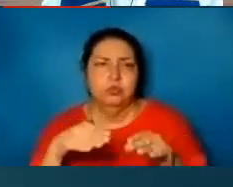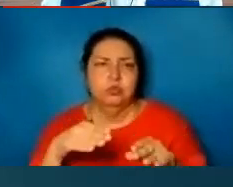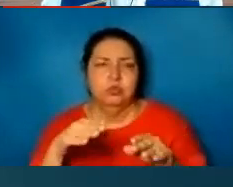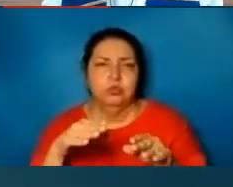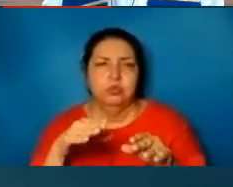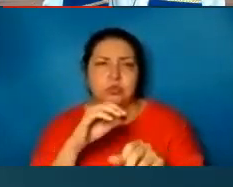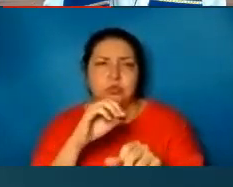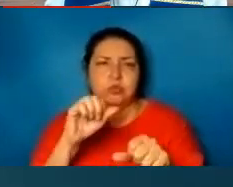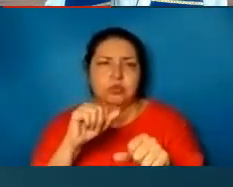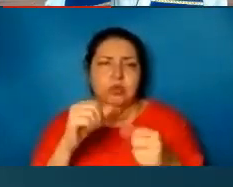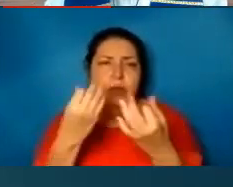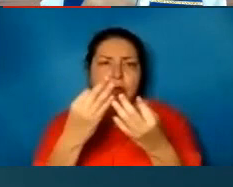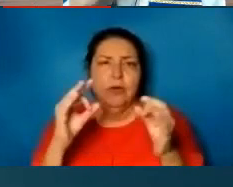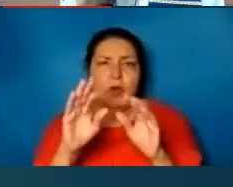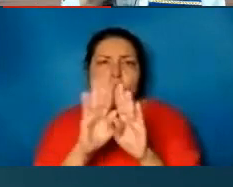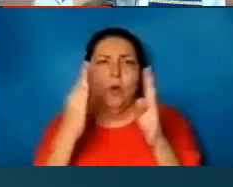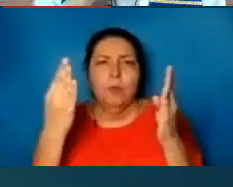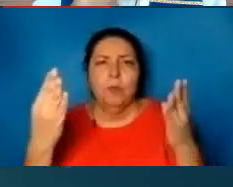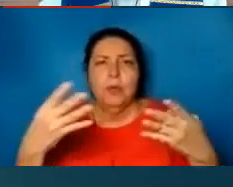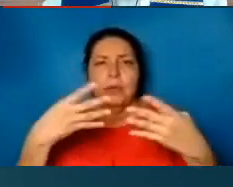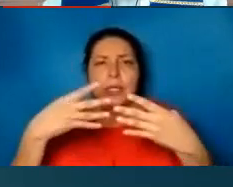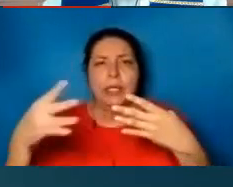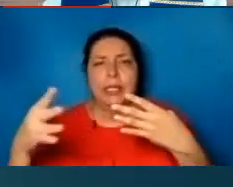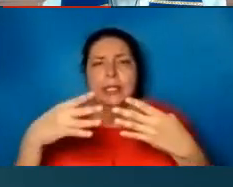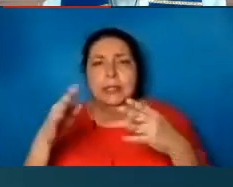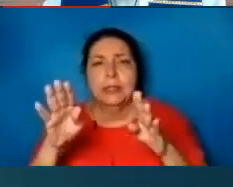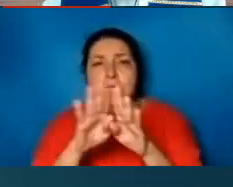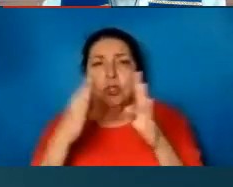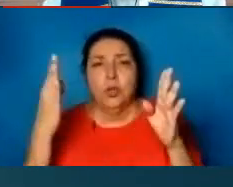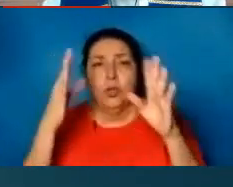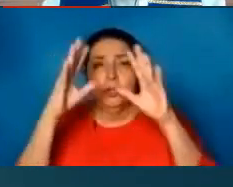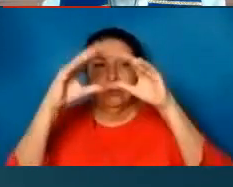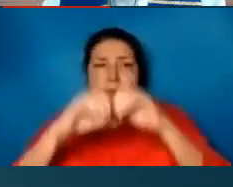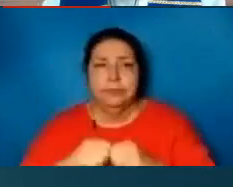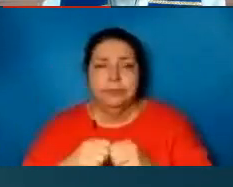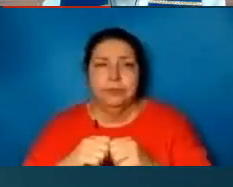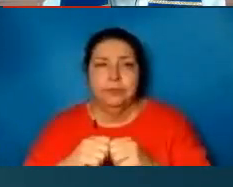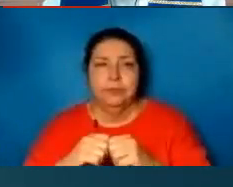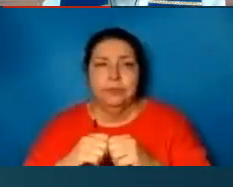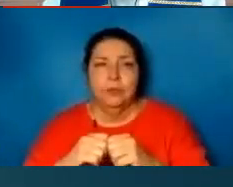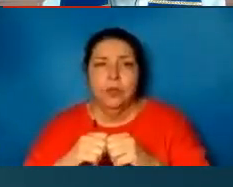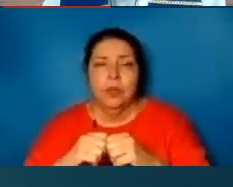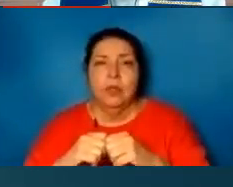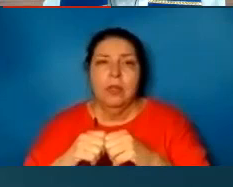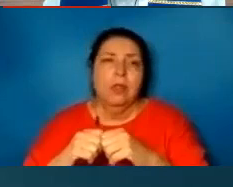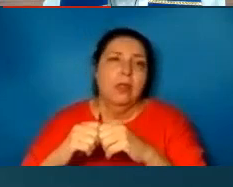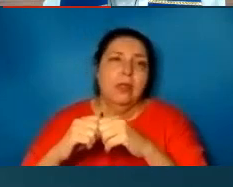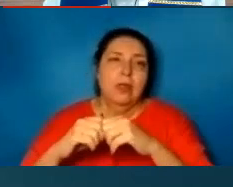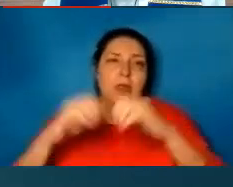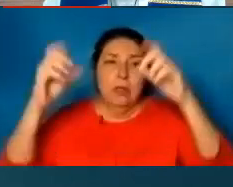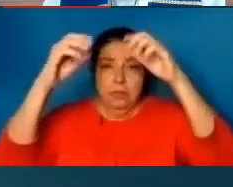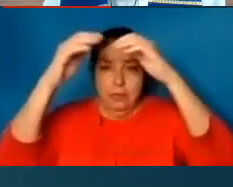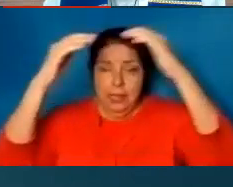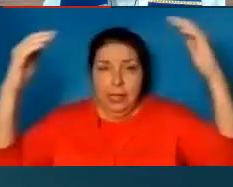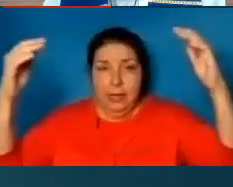Thanks, Lord. Let us bring down, and for the way to